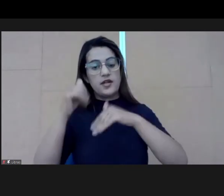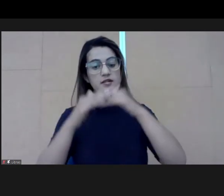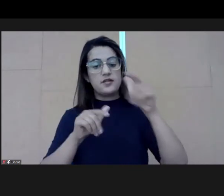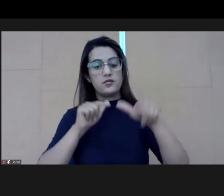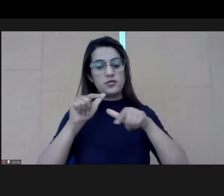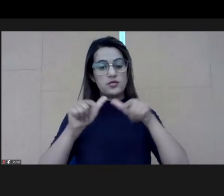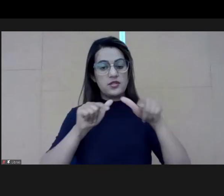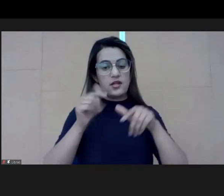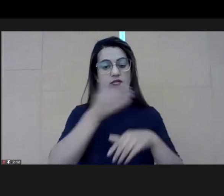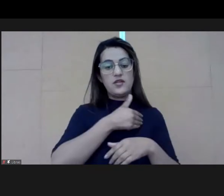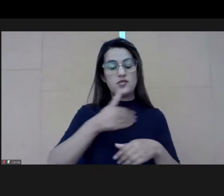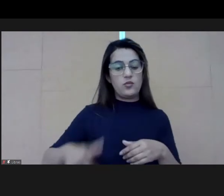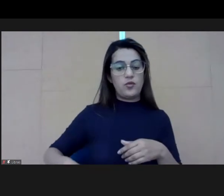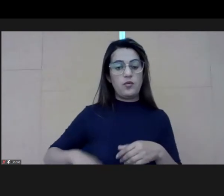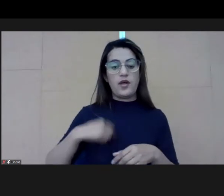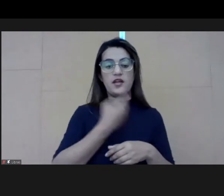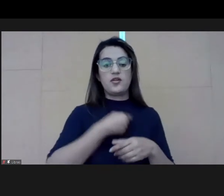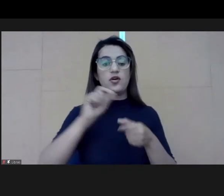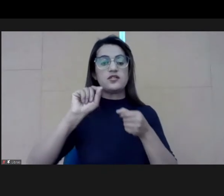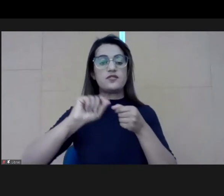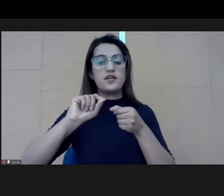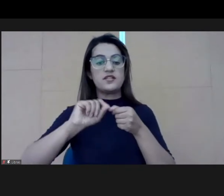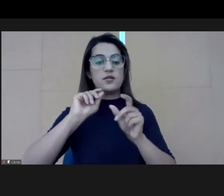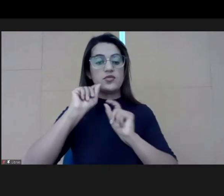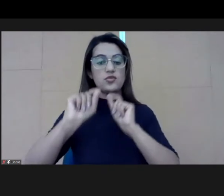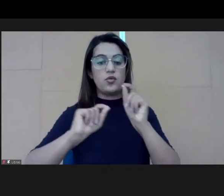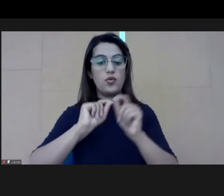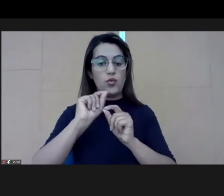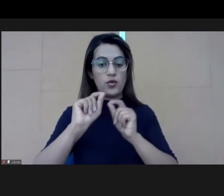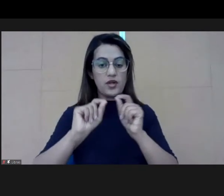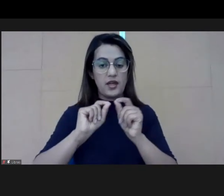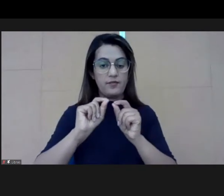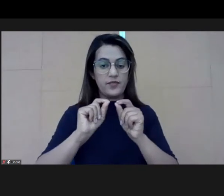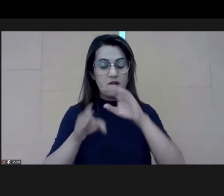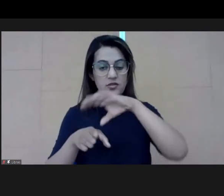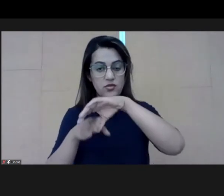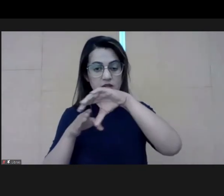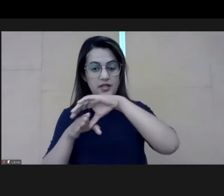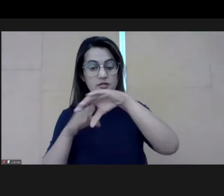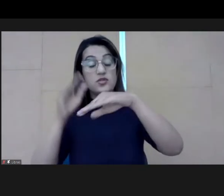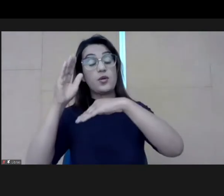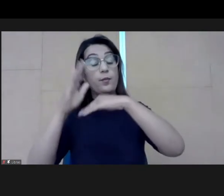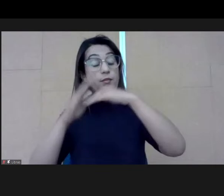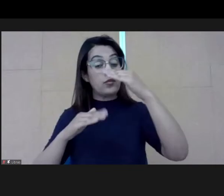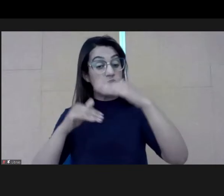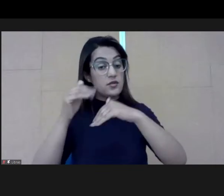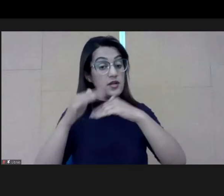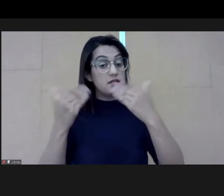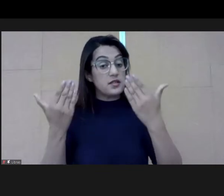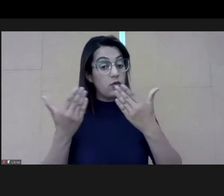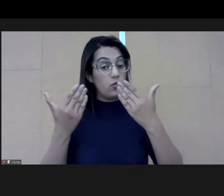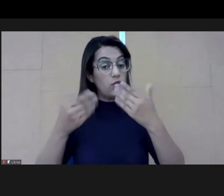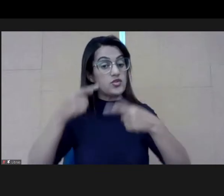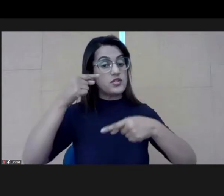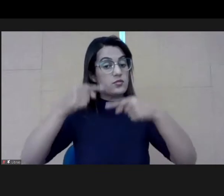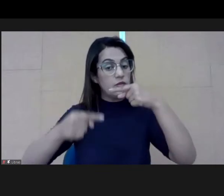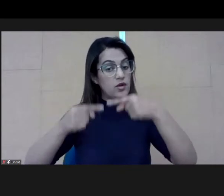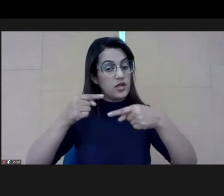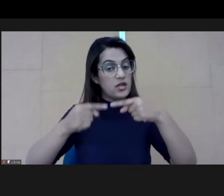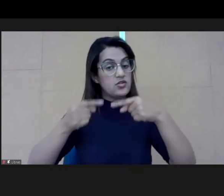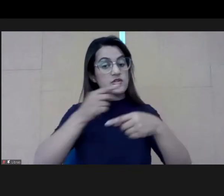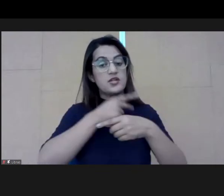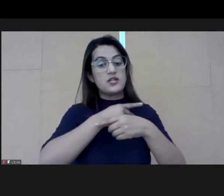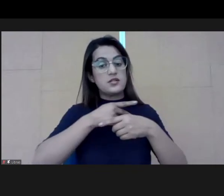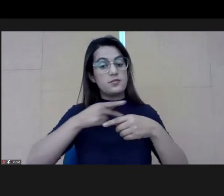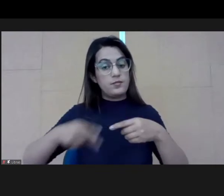The professionalization of the public service is to do our actions in a professional way. So,